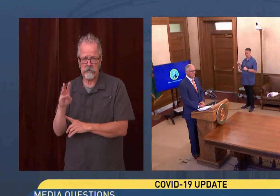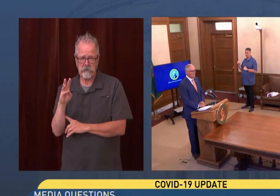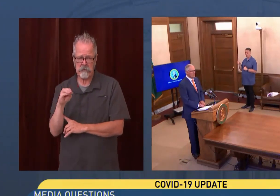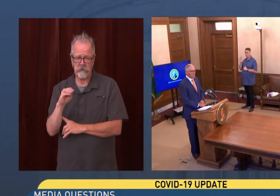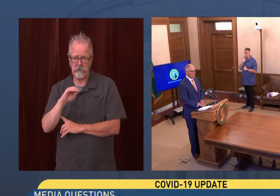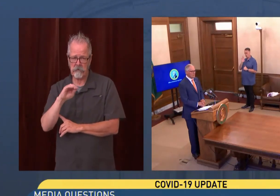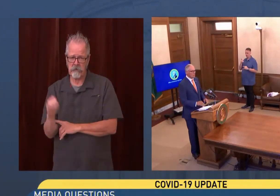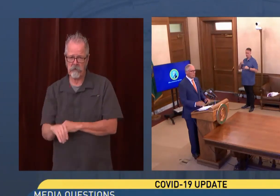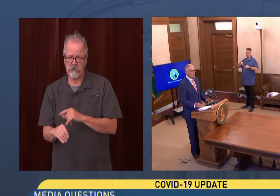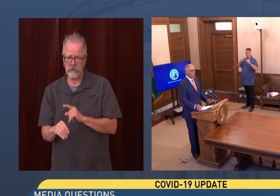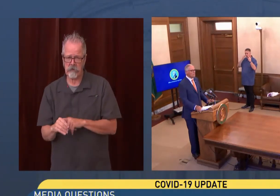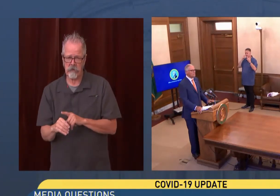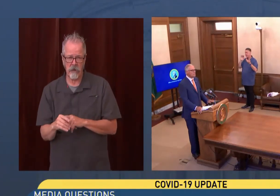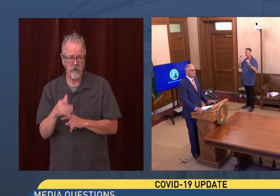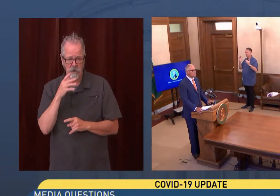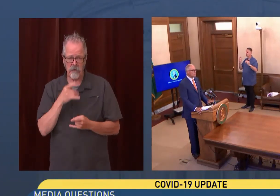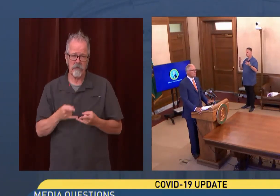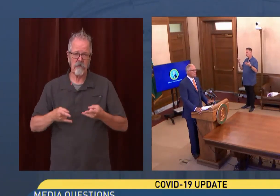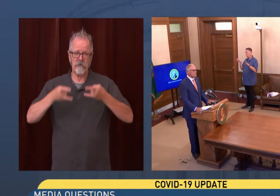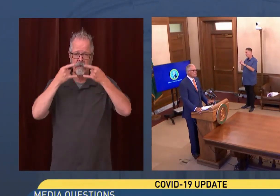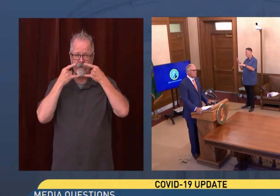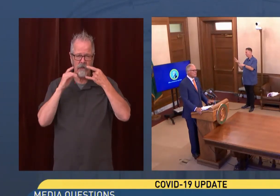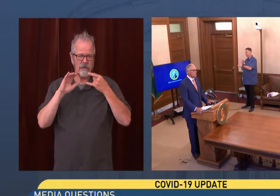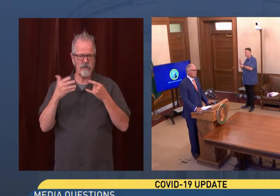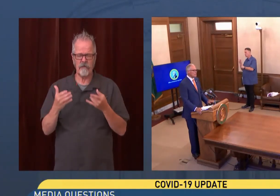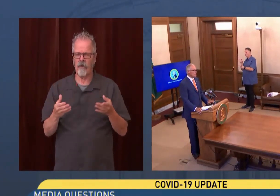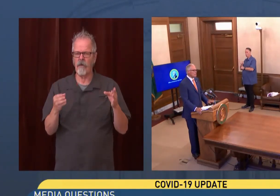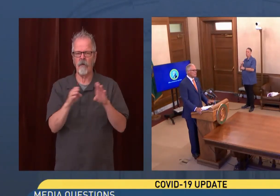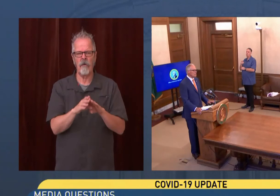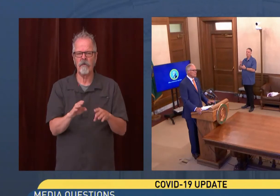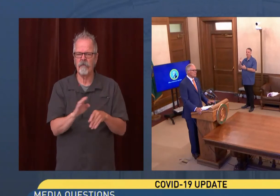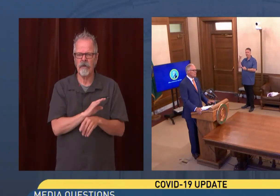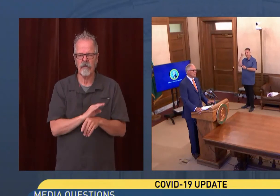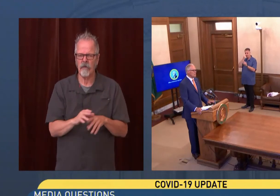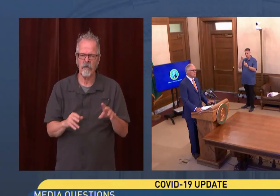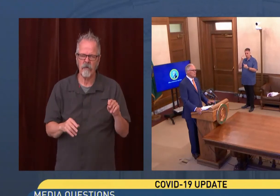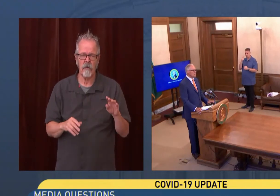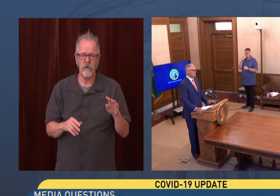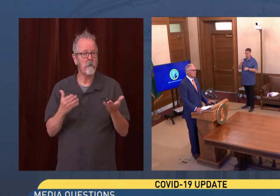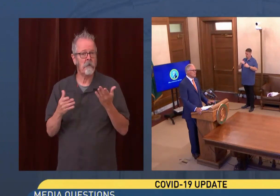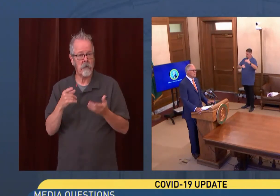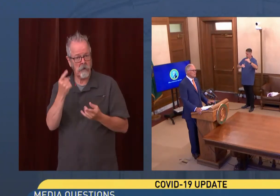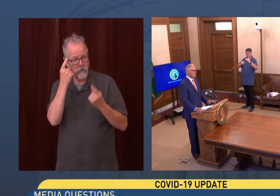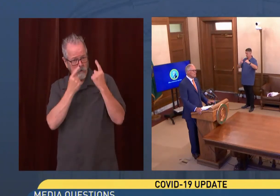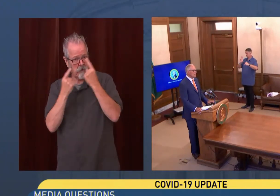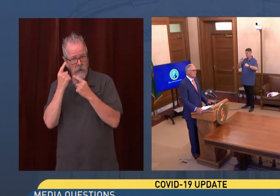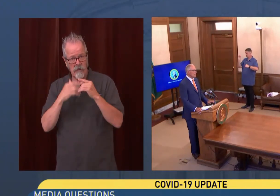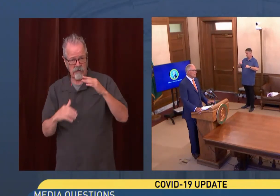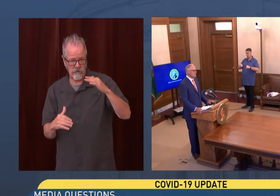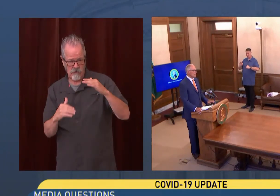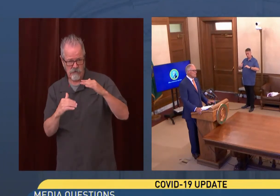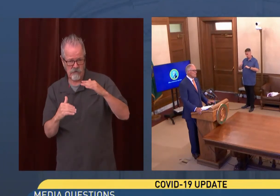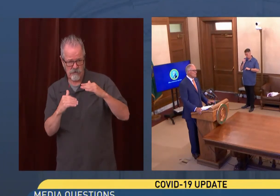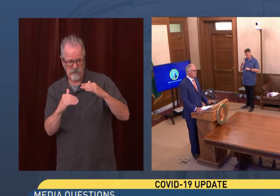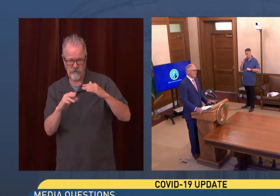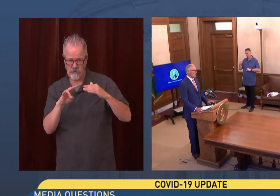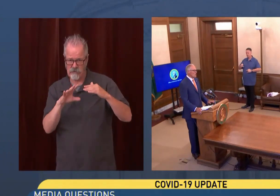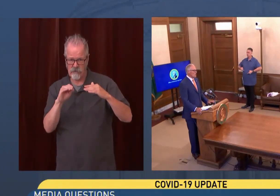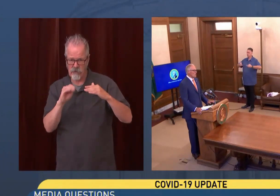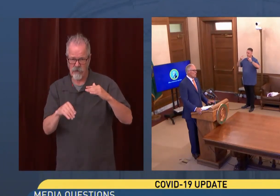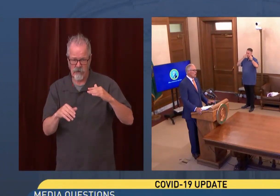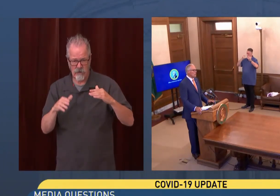shot, and as opposed to saying close businesses, have you considered saying, listen, until you get to 65%, you got to wear a mask indoors?